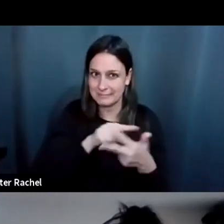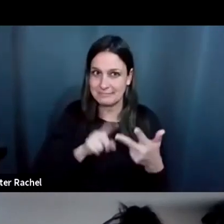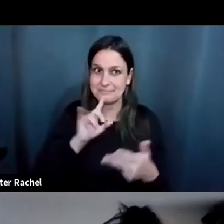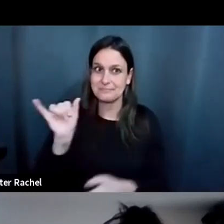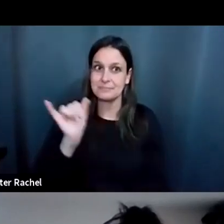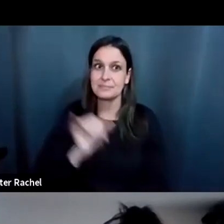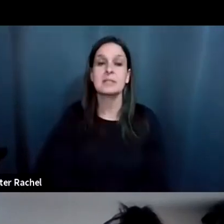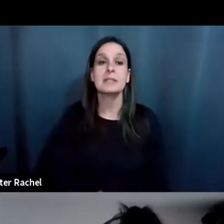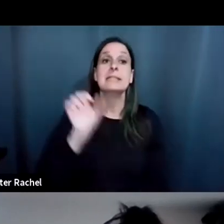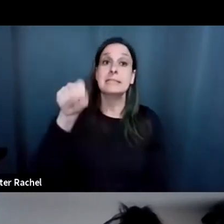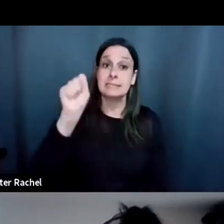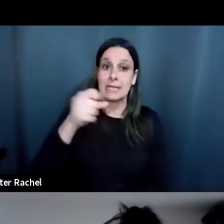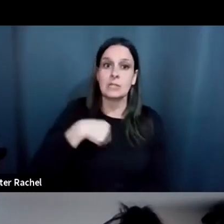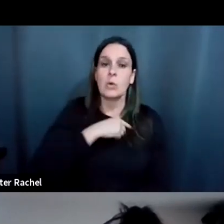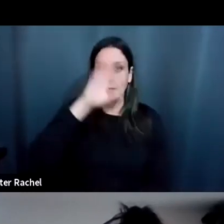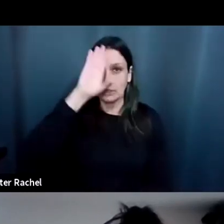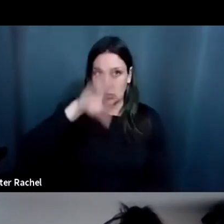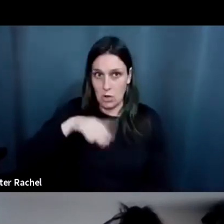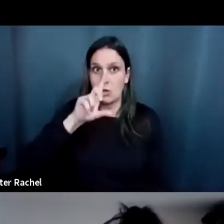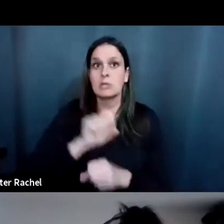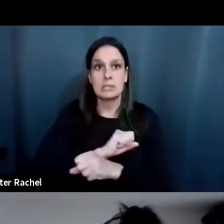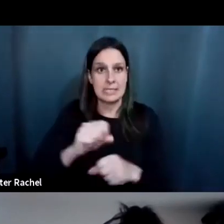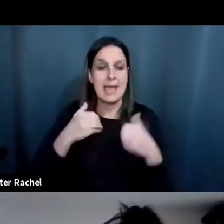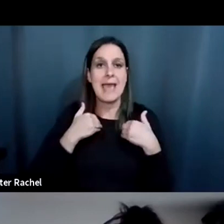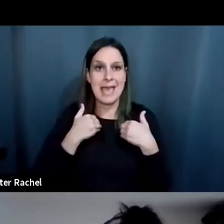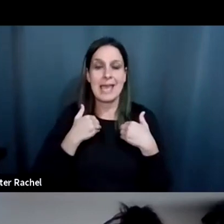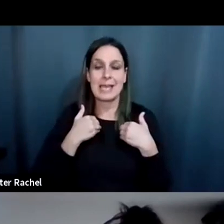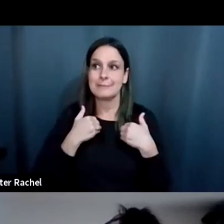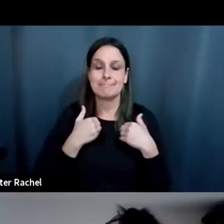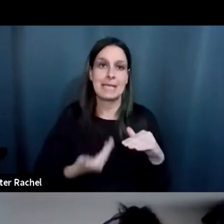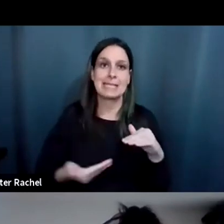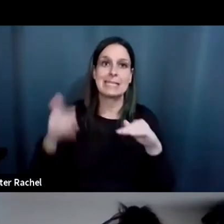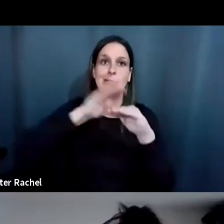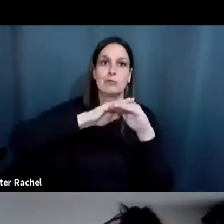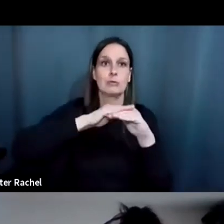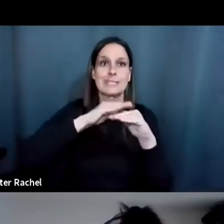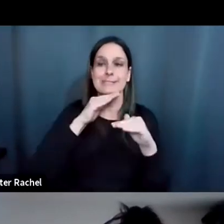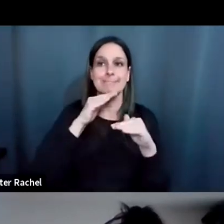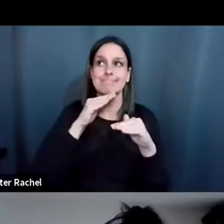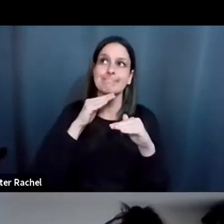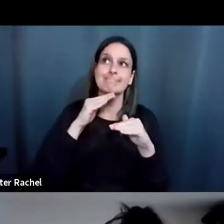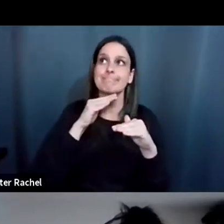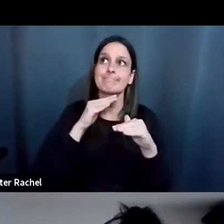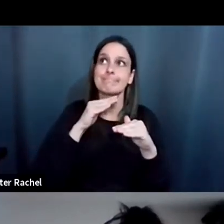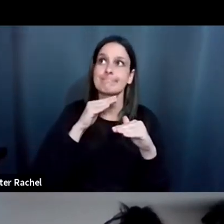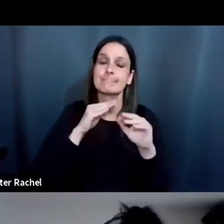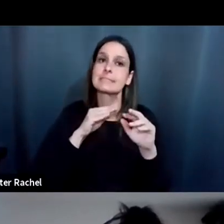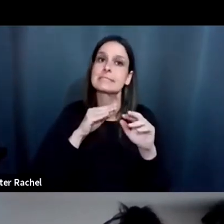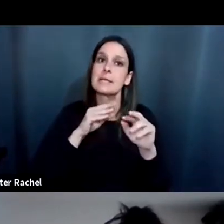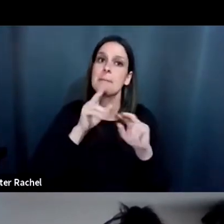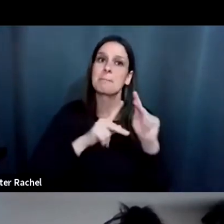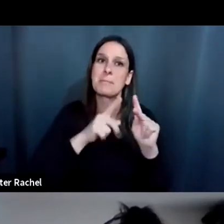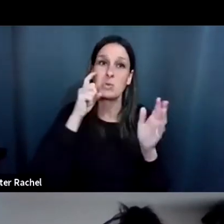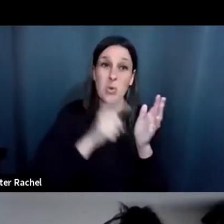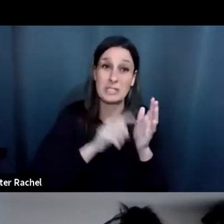And yes, we know that there has been, um, an increase in folks seeing their